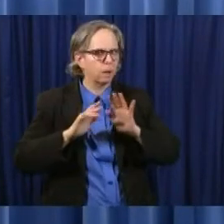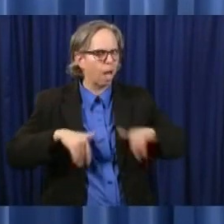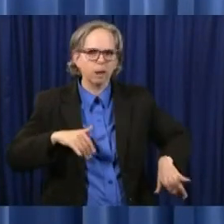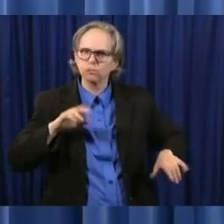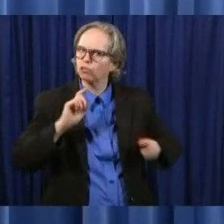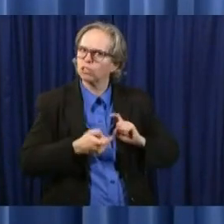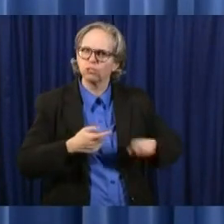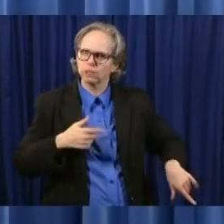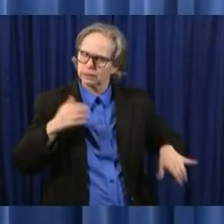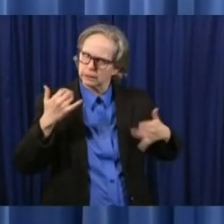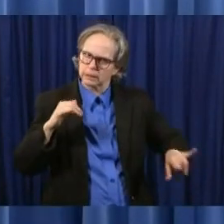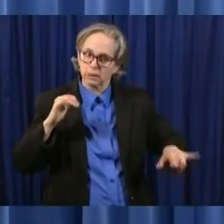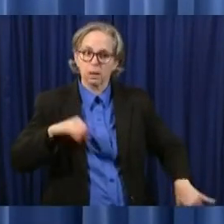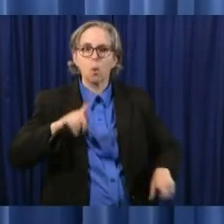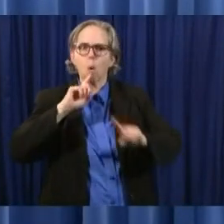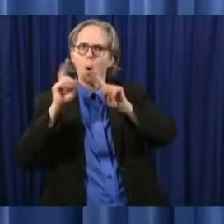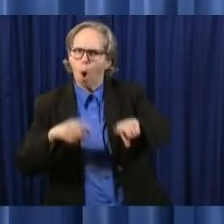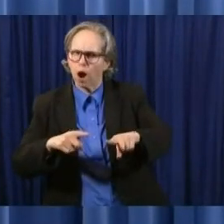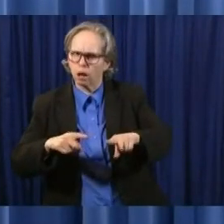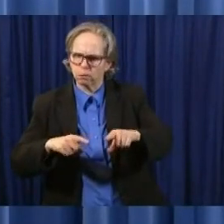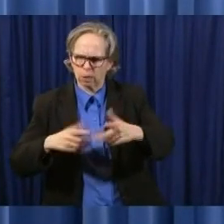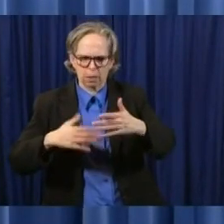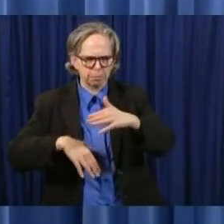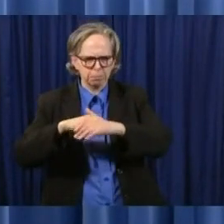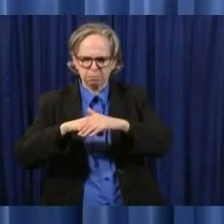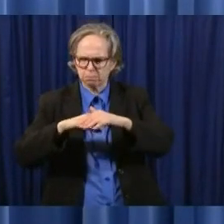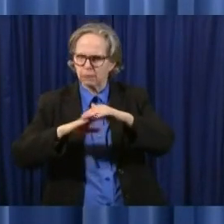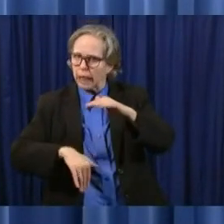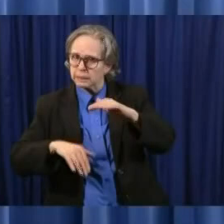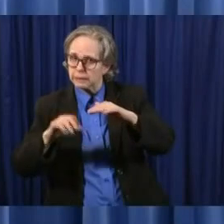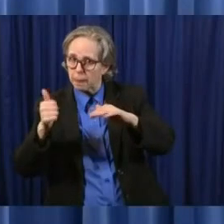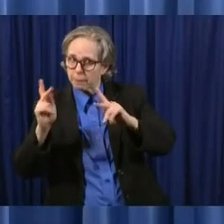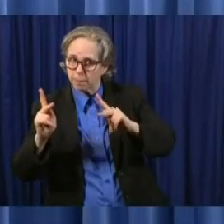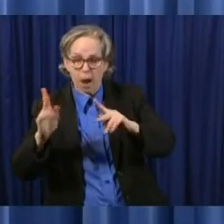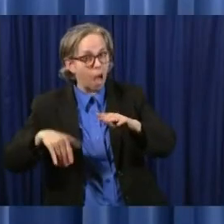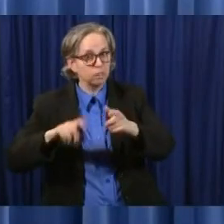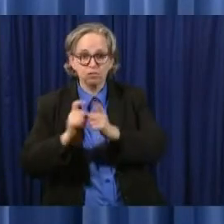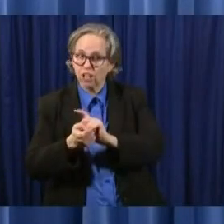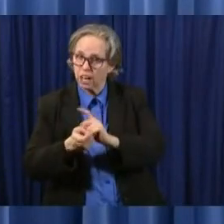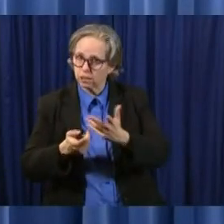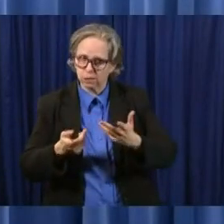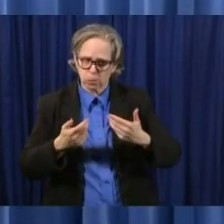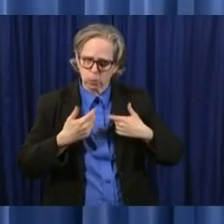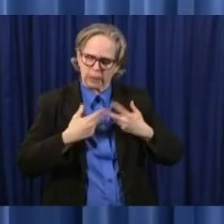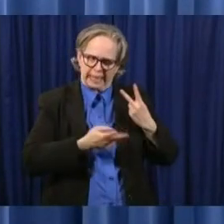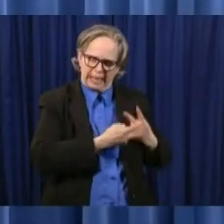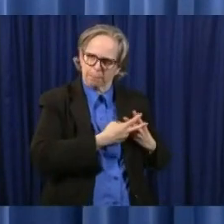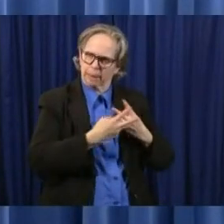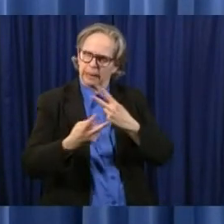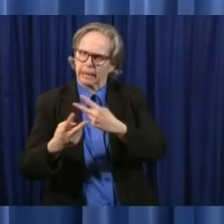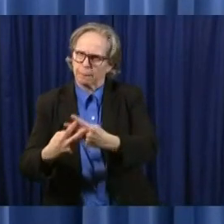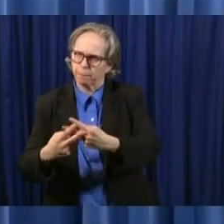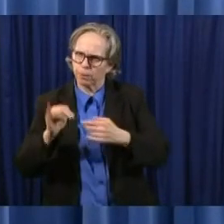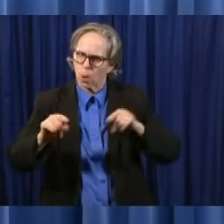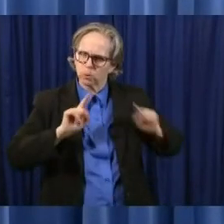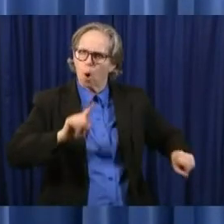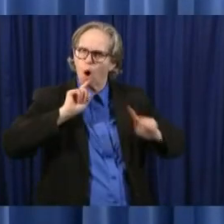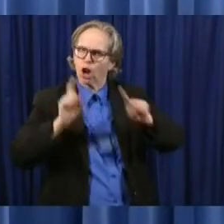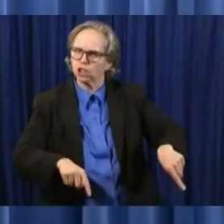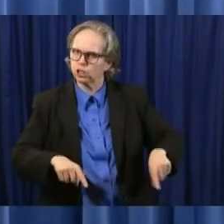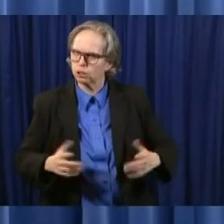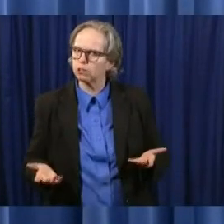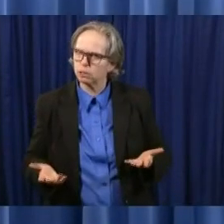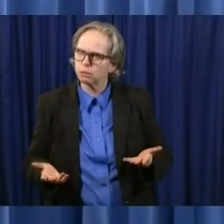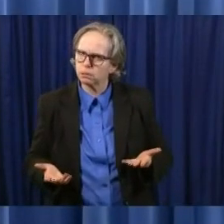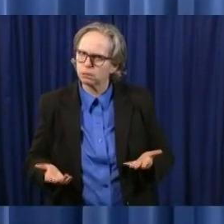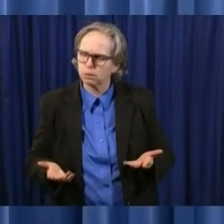together it's it's 10 people um we we kept those and that was a signal we hope